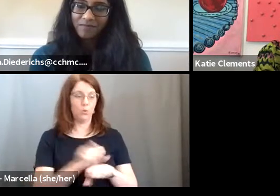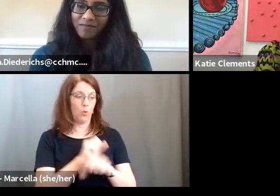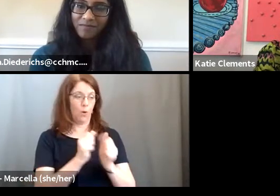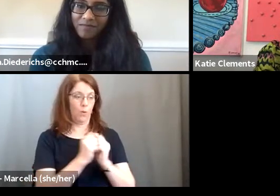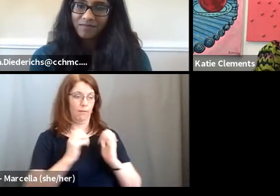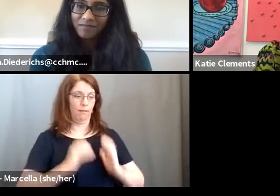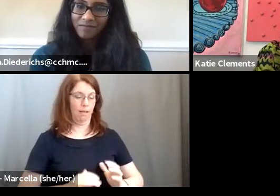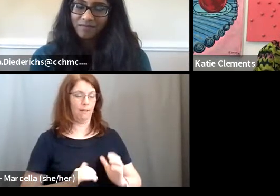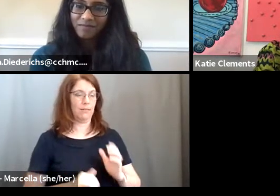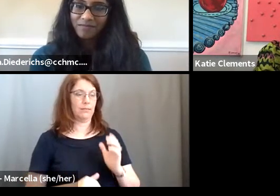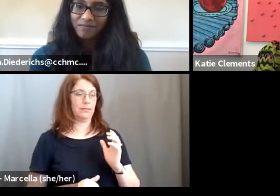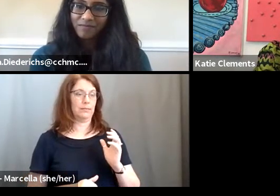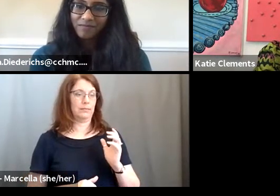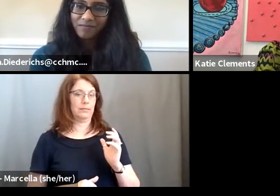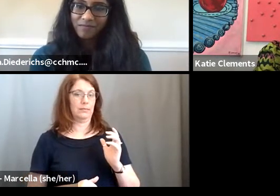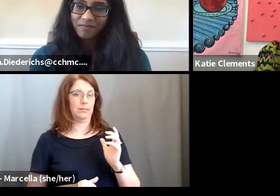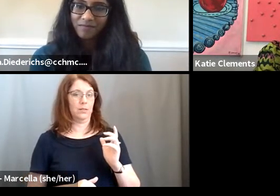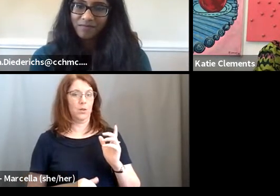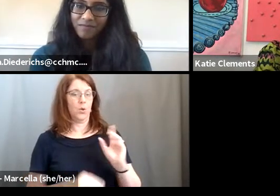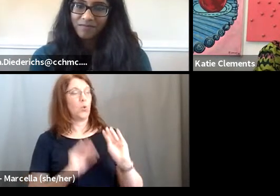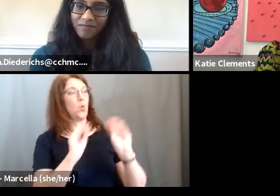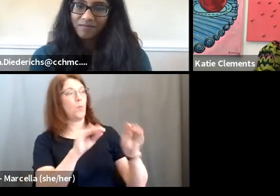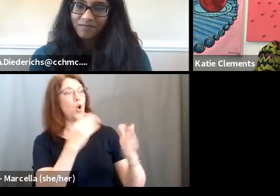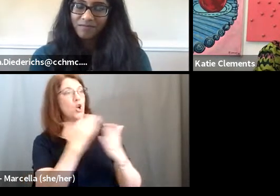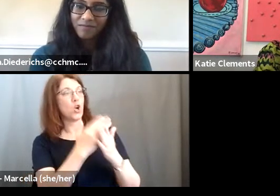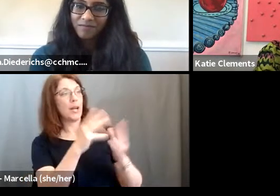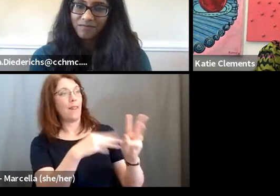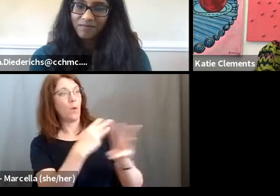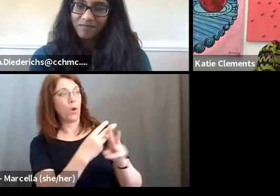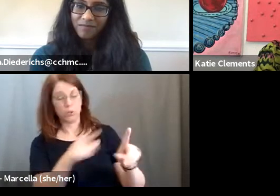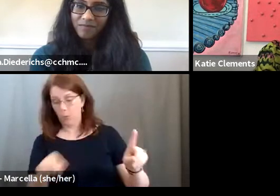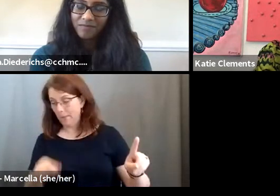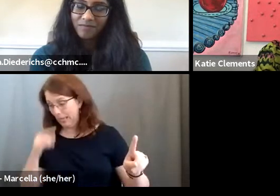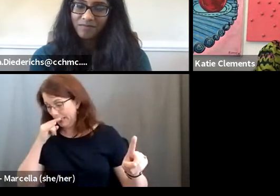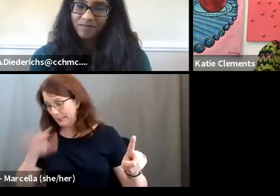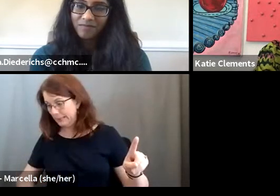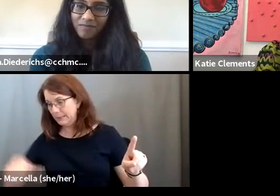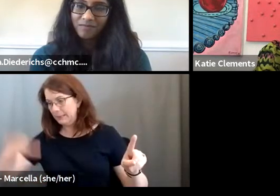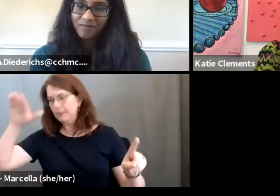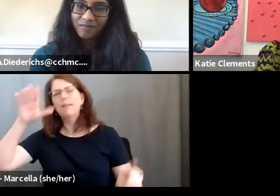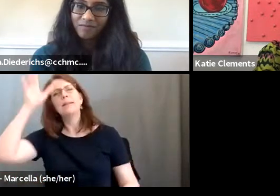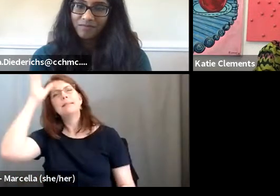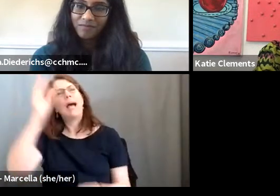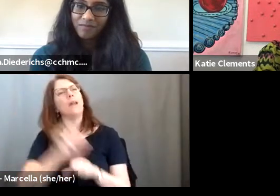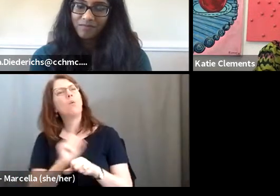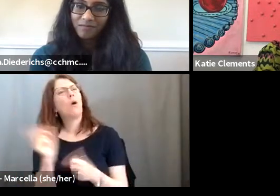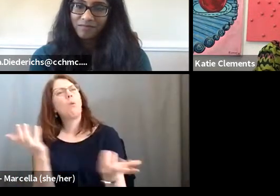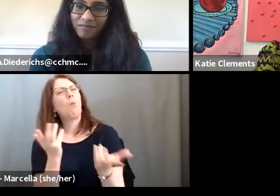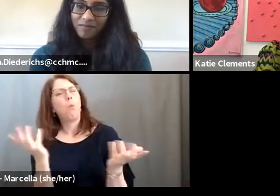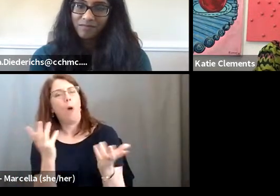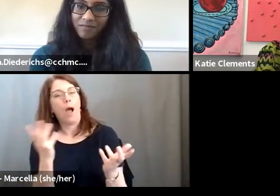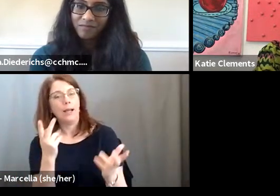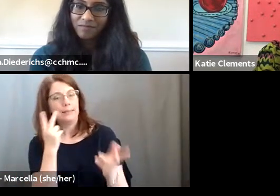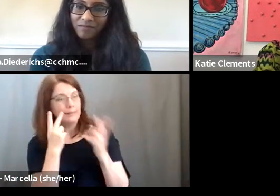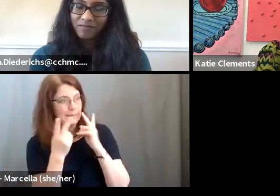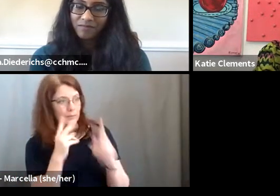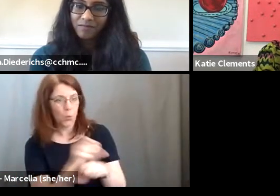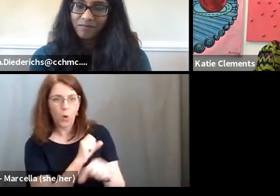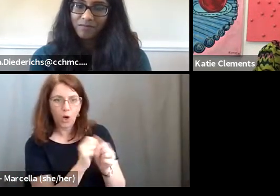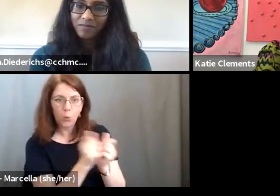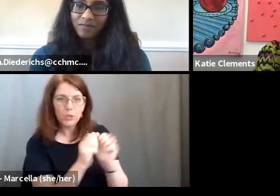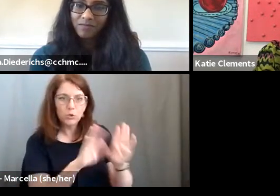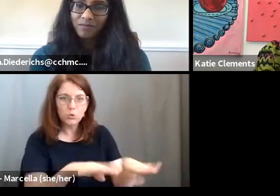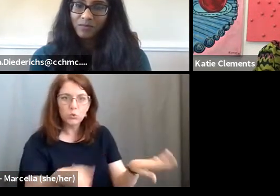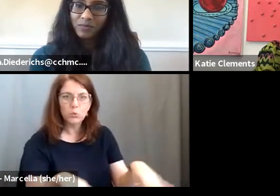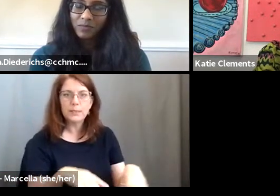that, you know, put good into the world. So with my kids, you know, they grew up and they see what a day work on, you know, it's, it's working with children and, you